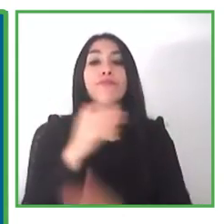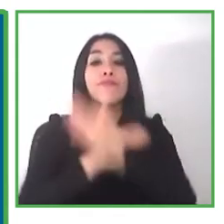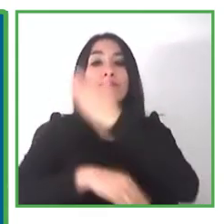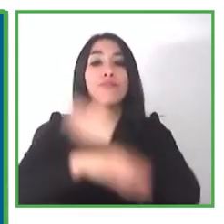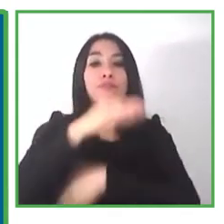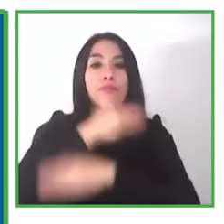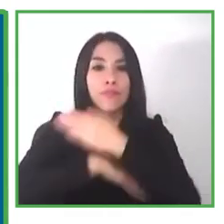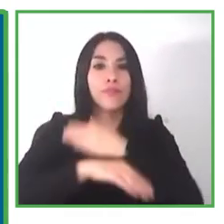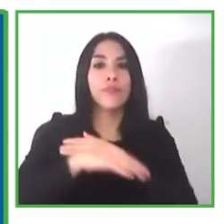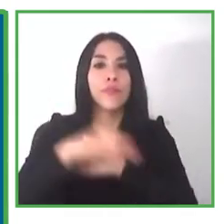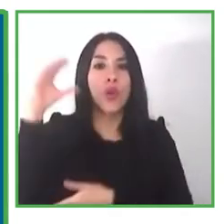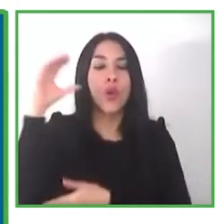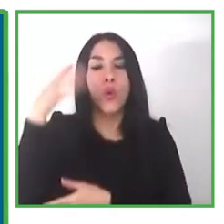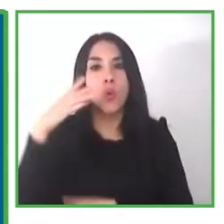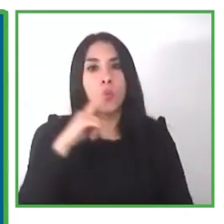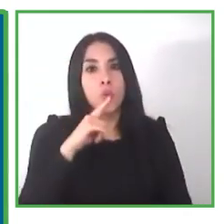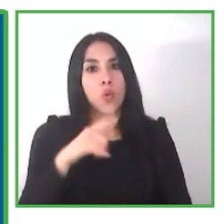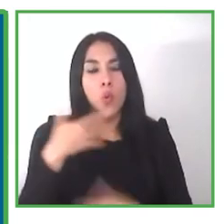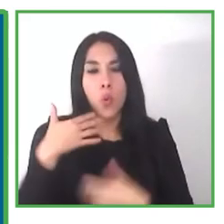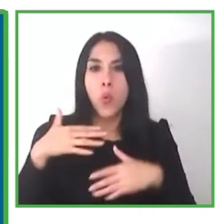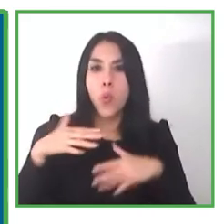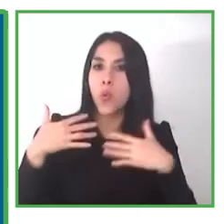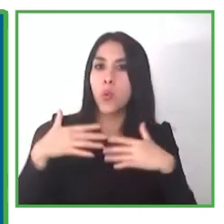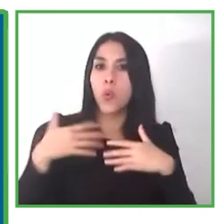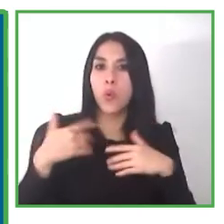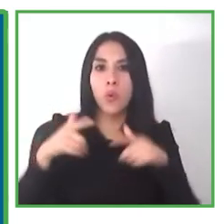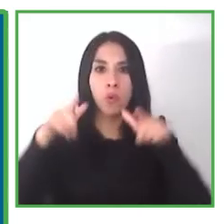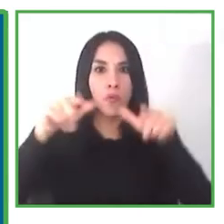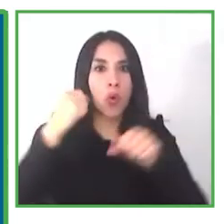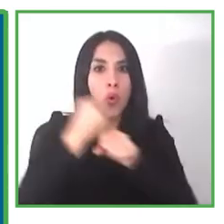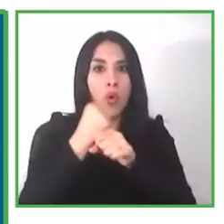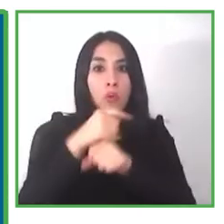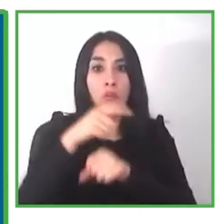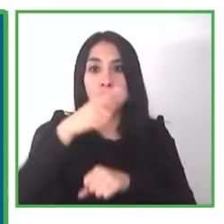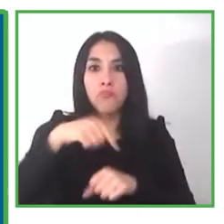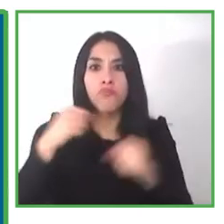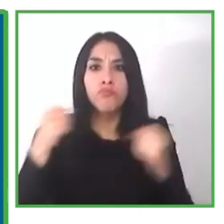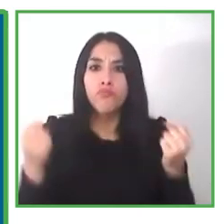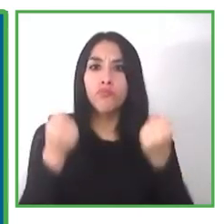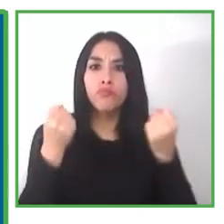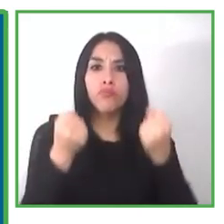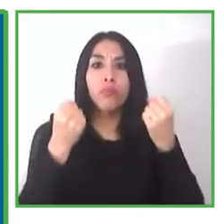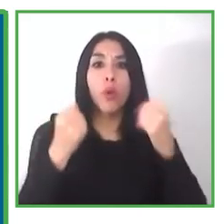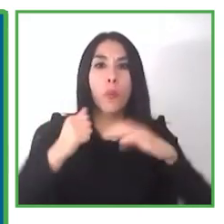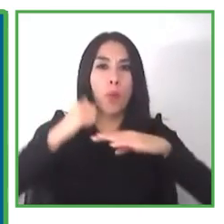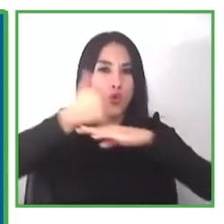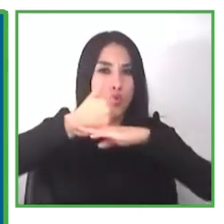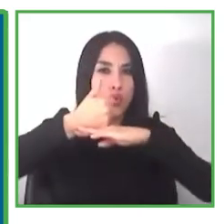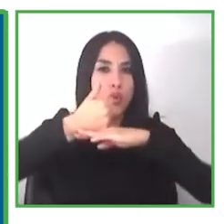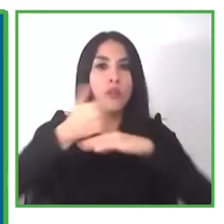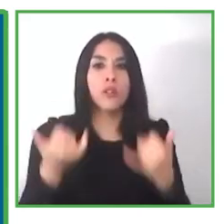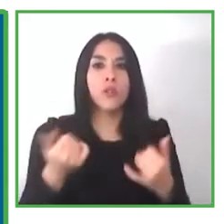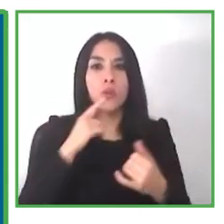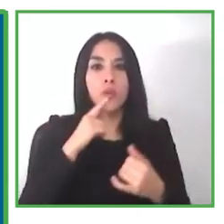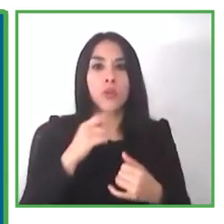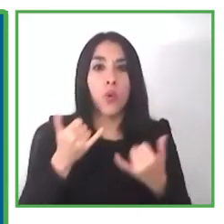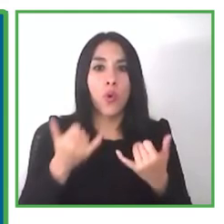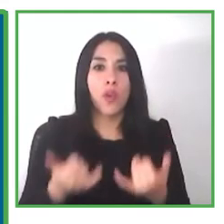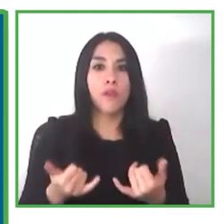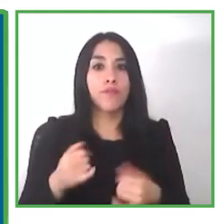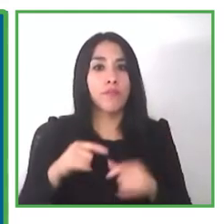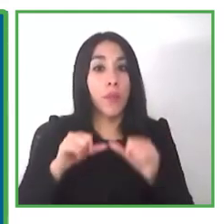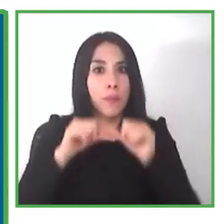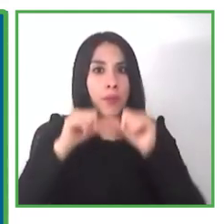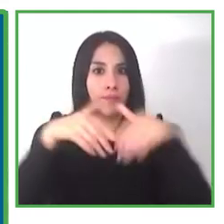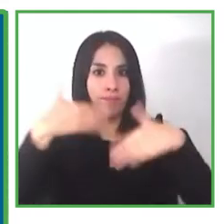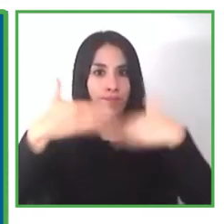with disabilities in colombia in these areas of work that you are promoting right now particularly and now we'll introduce victor